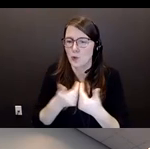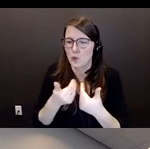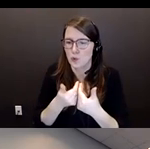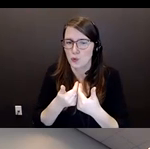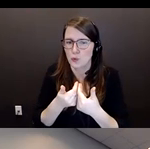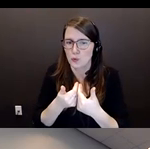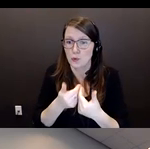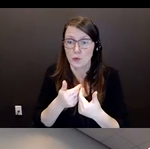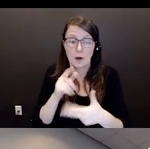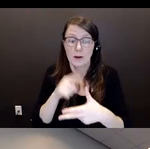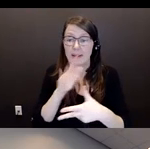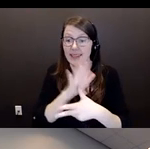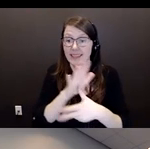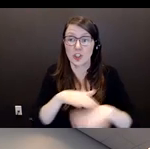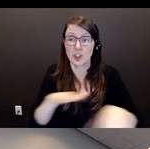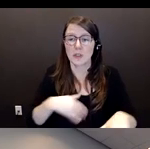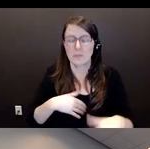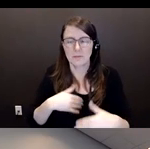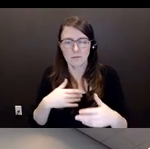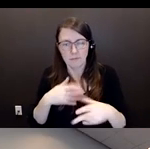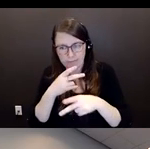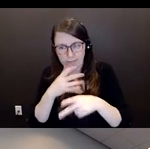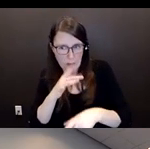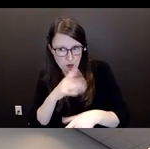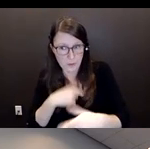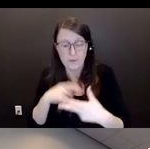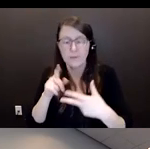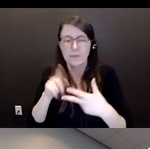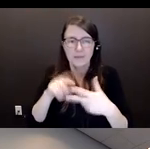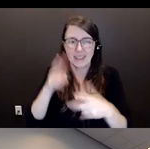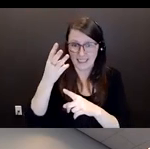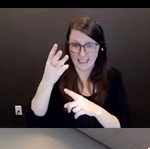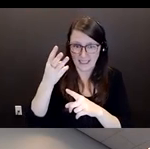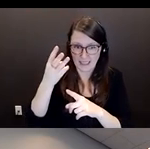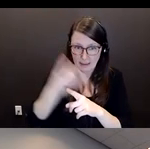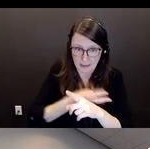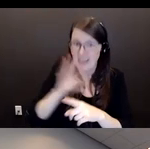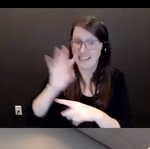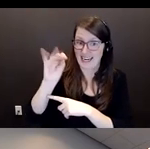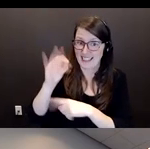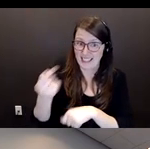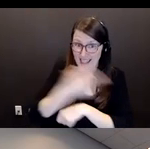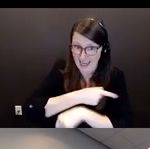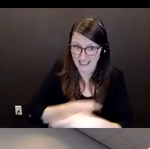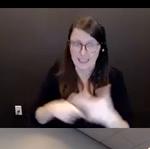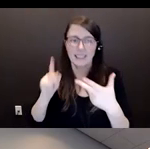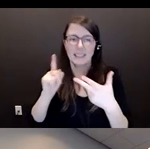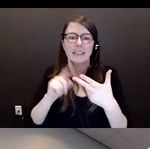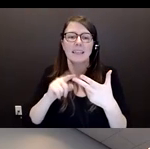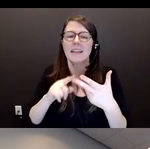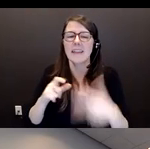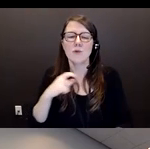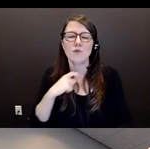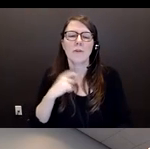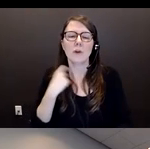conviction. And then we have a reverend steward from PI who got 15 months. Budimorovic is still in